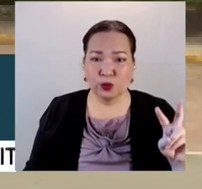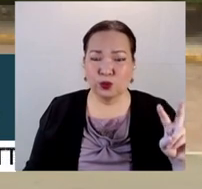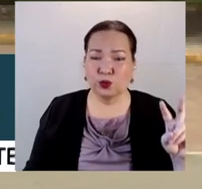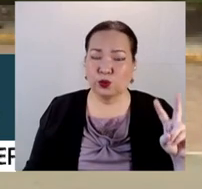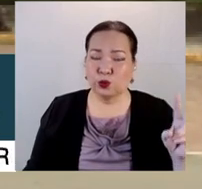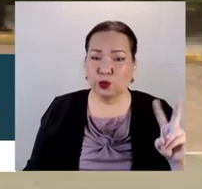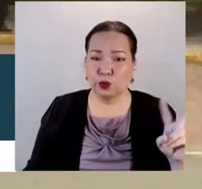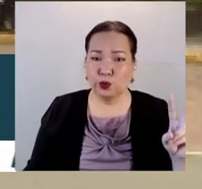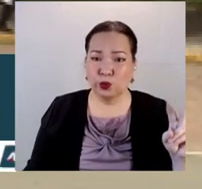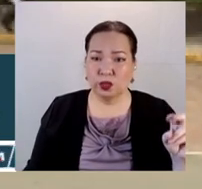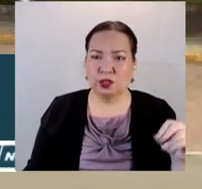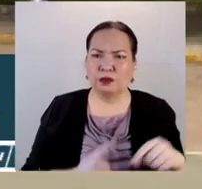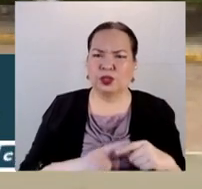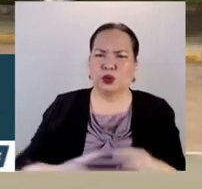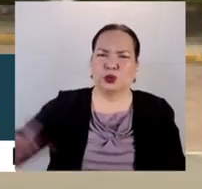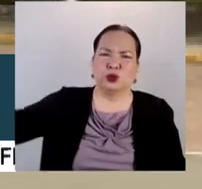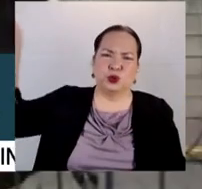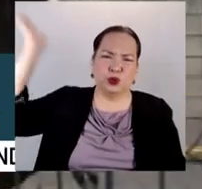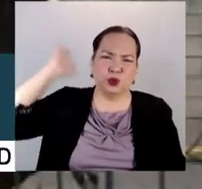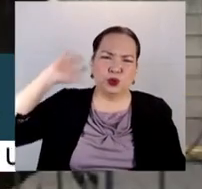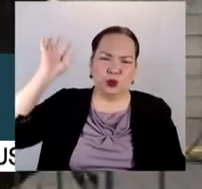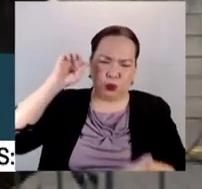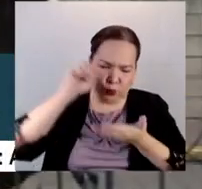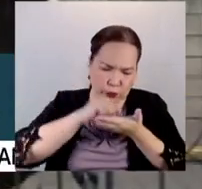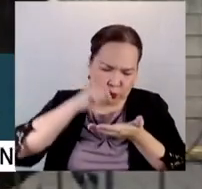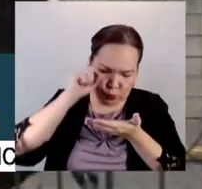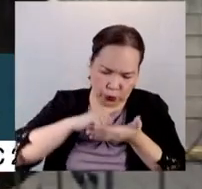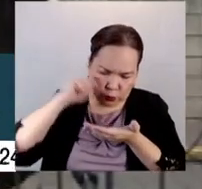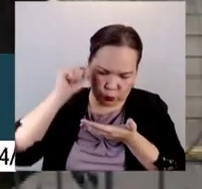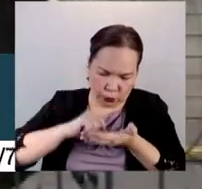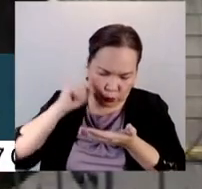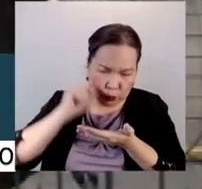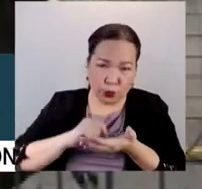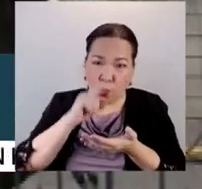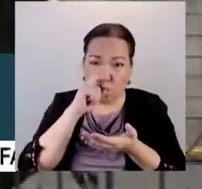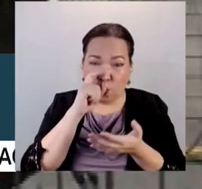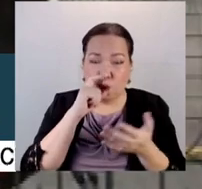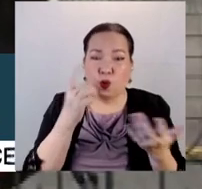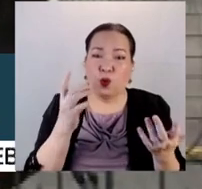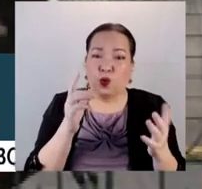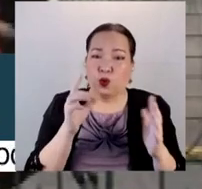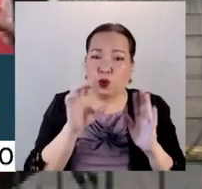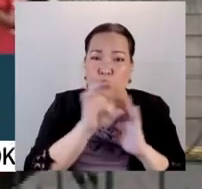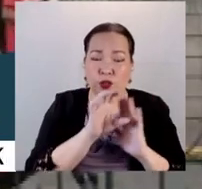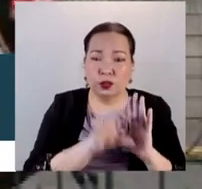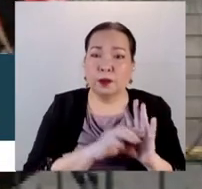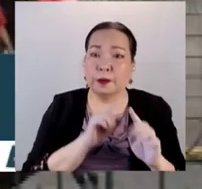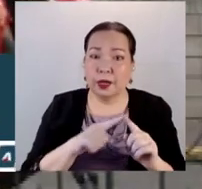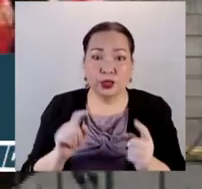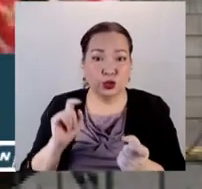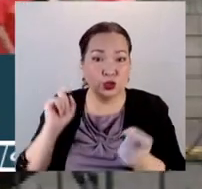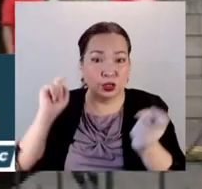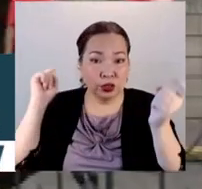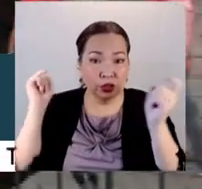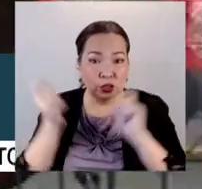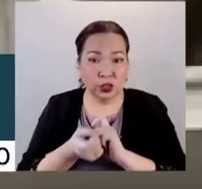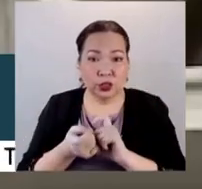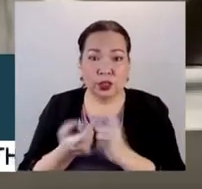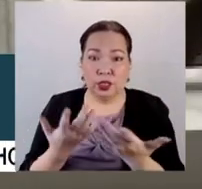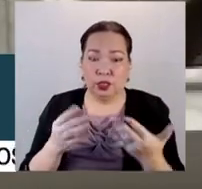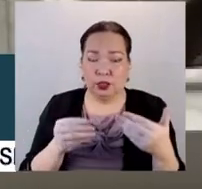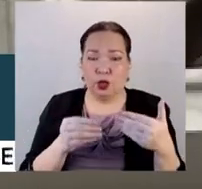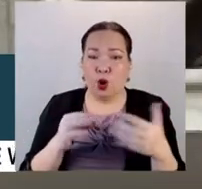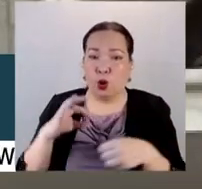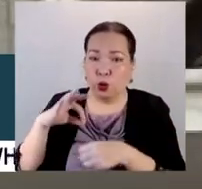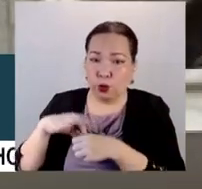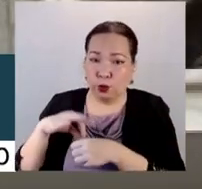manual election pa, batas ang pambansa pa, yung minay-mention doon. Now, if we're going to revise, not only amend the omnibus election code, surely we can